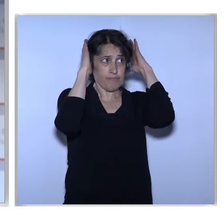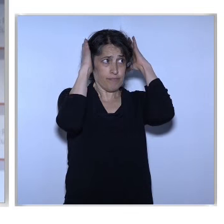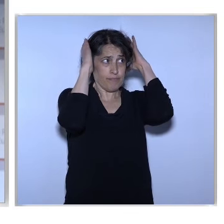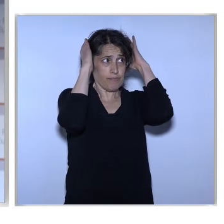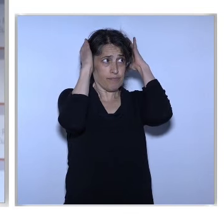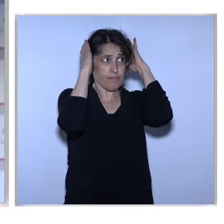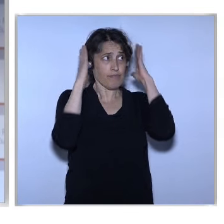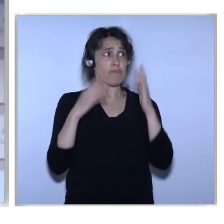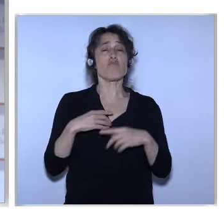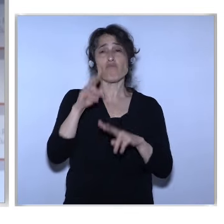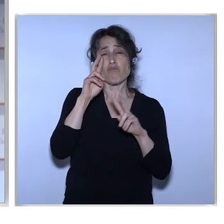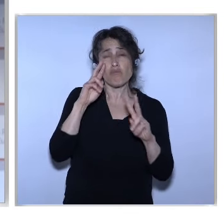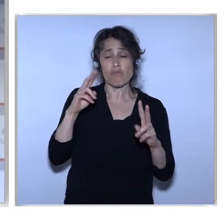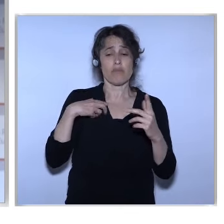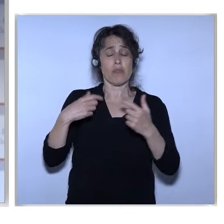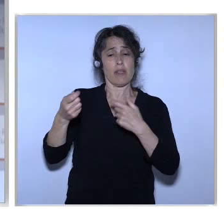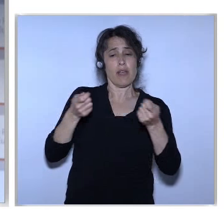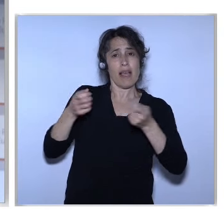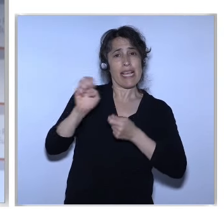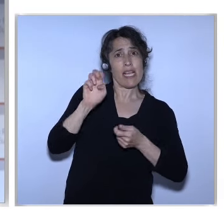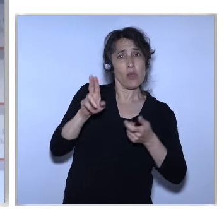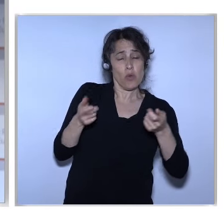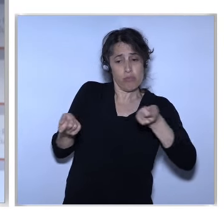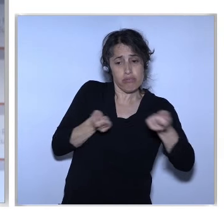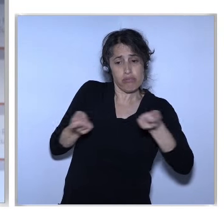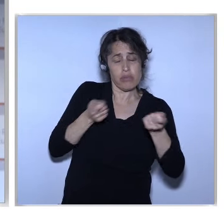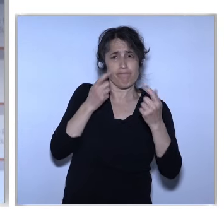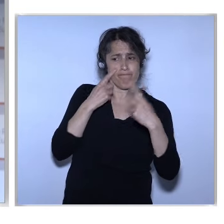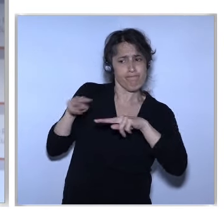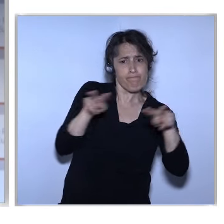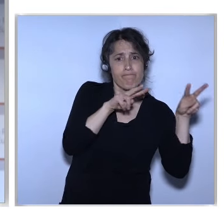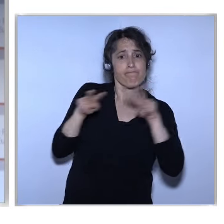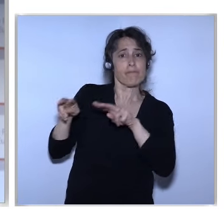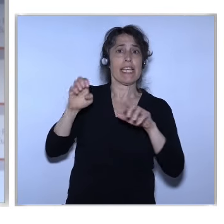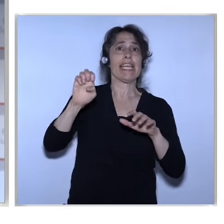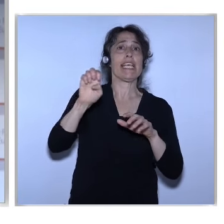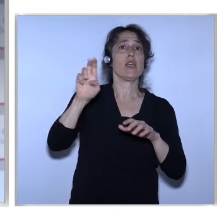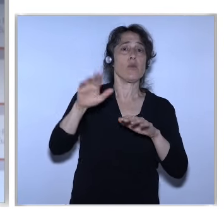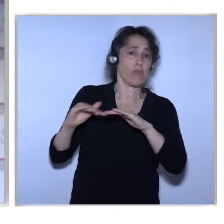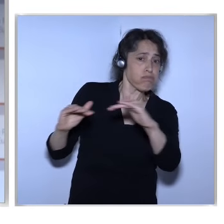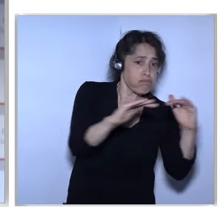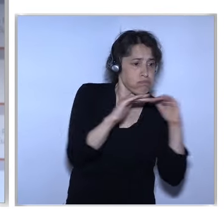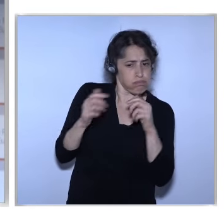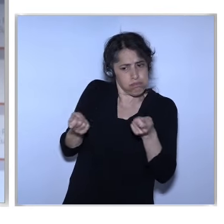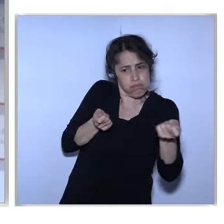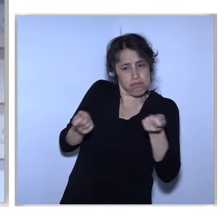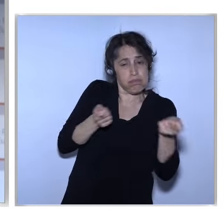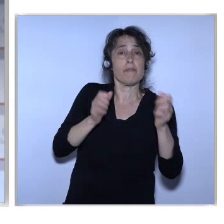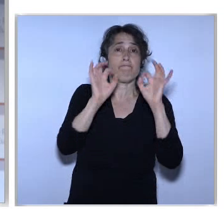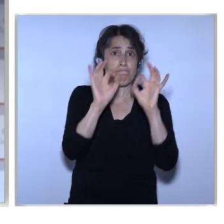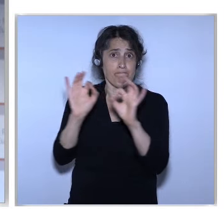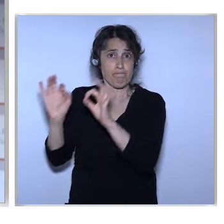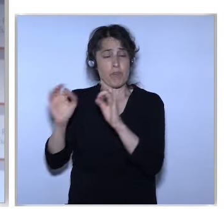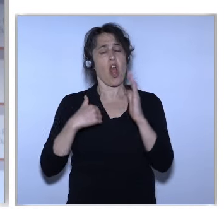at much faster pace than legislation It calls for future proof and flexible regulation